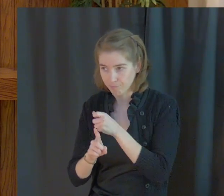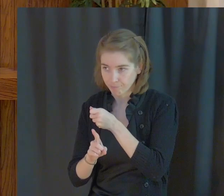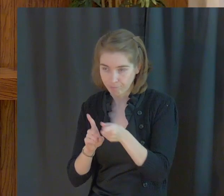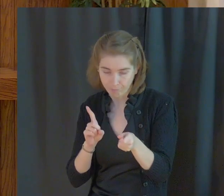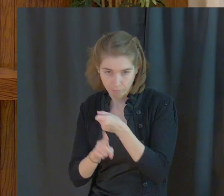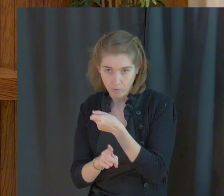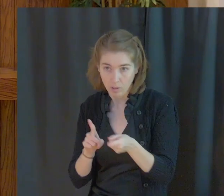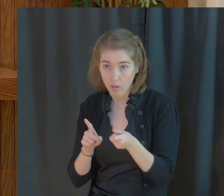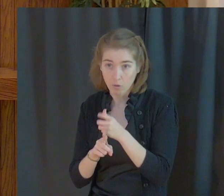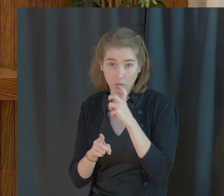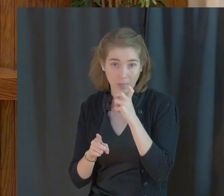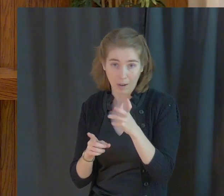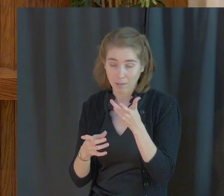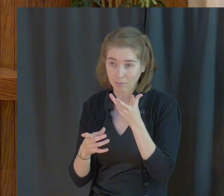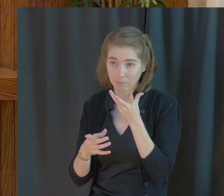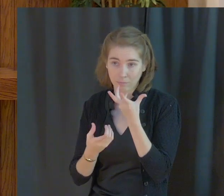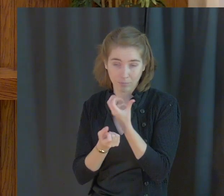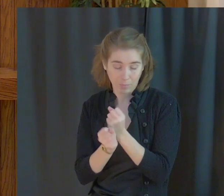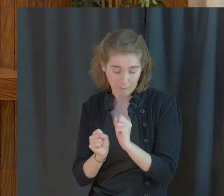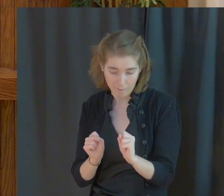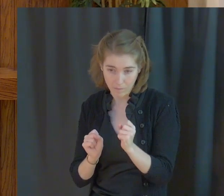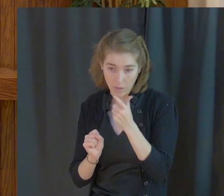obtain a better resurrection.